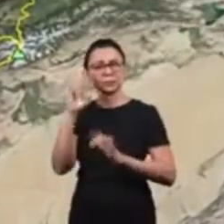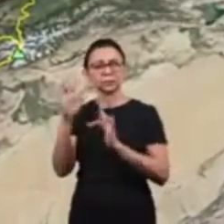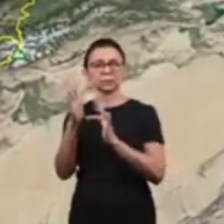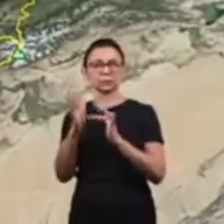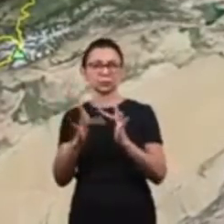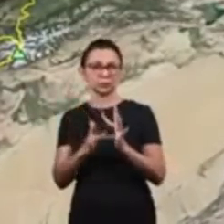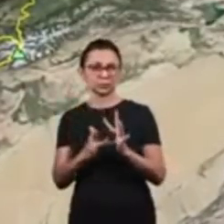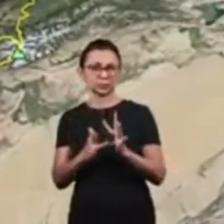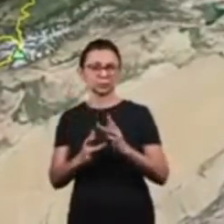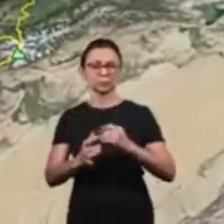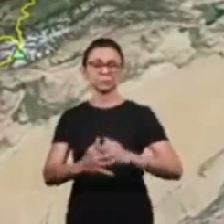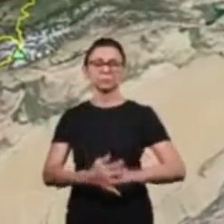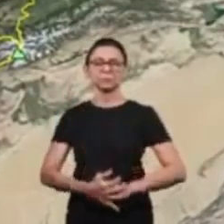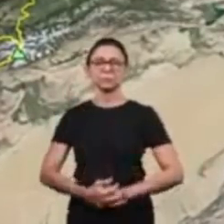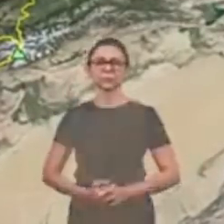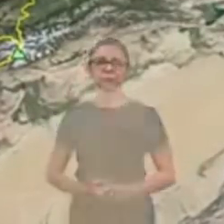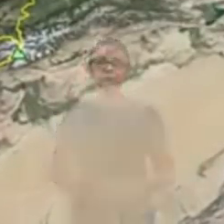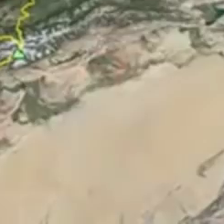Thank